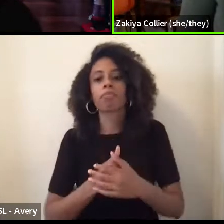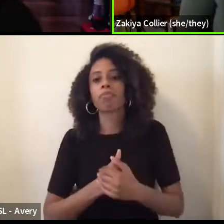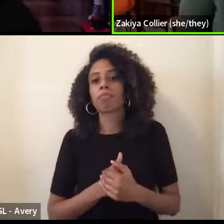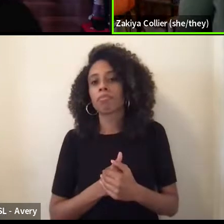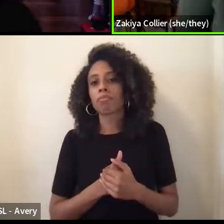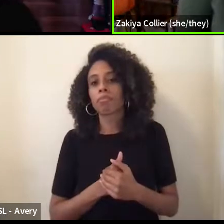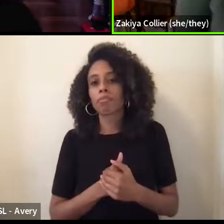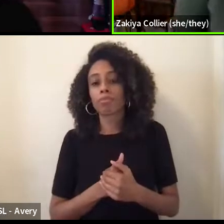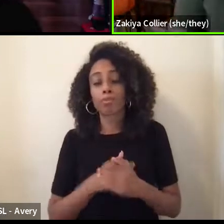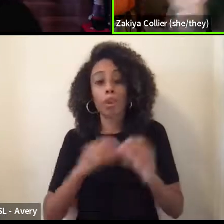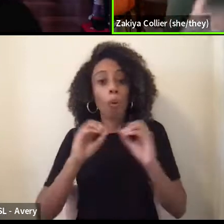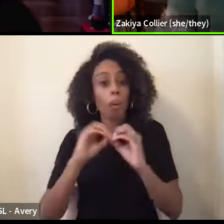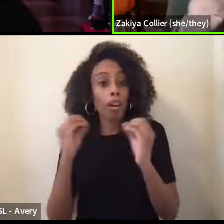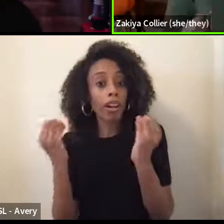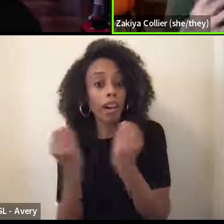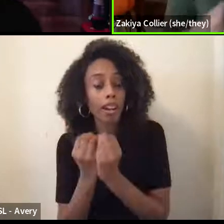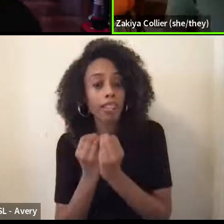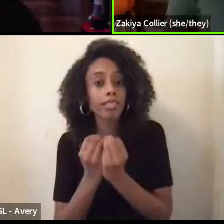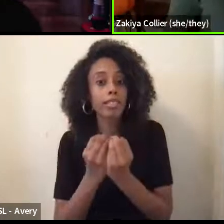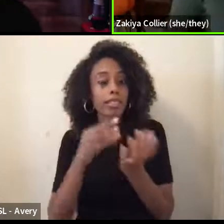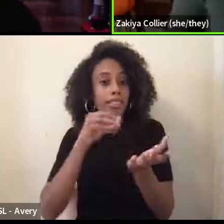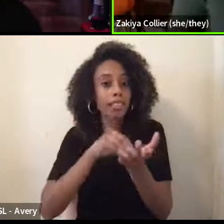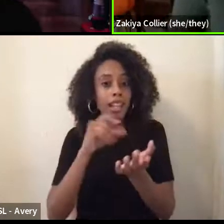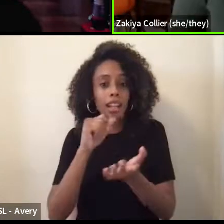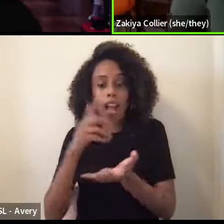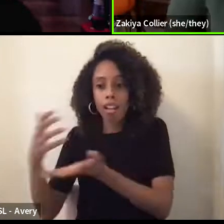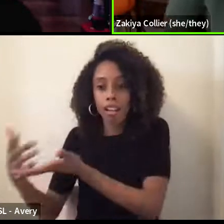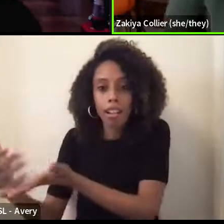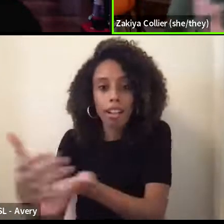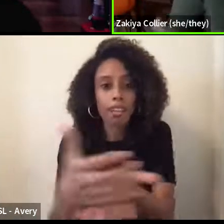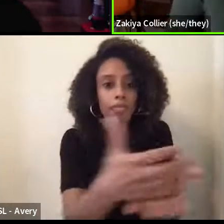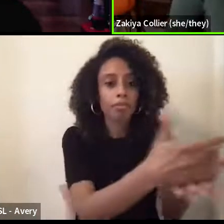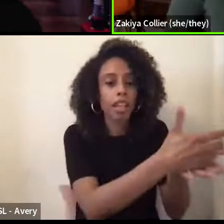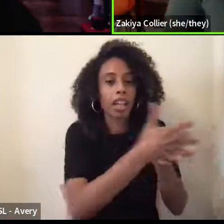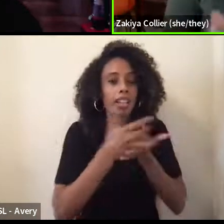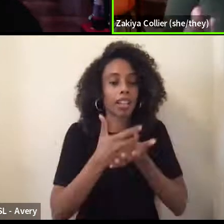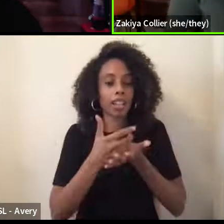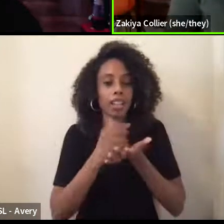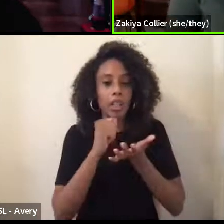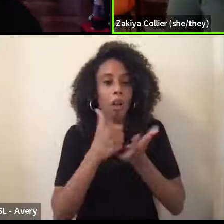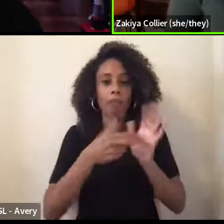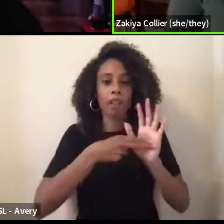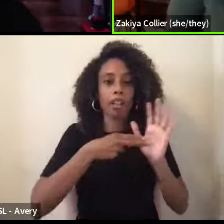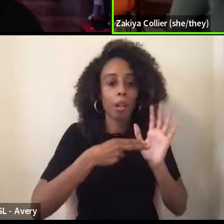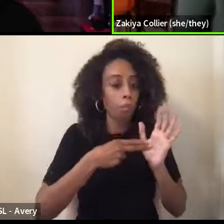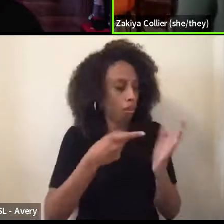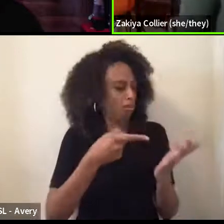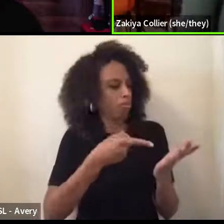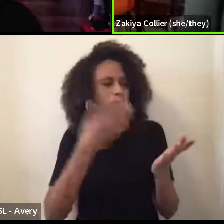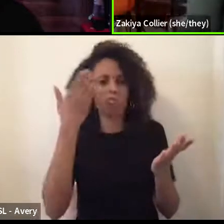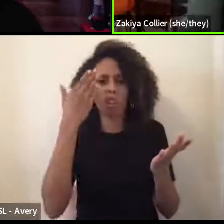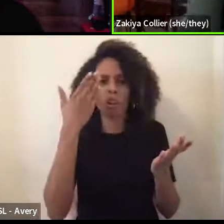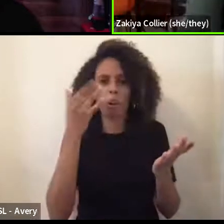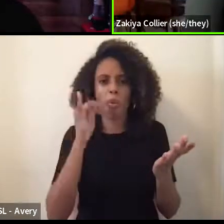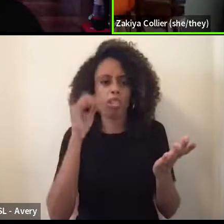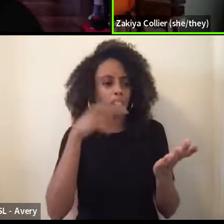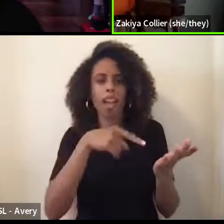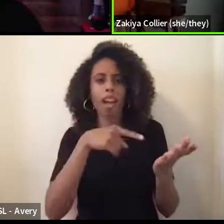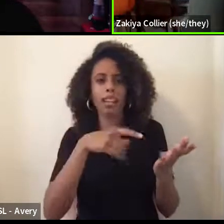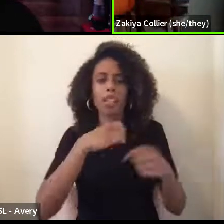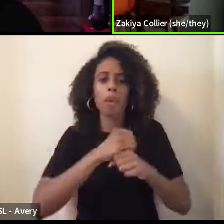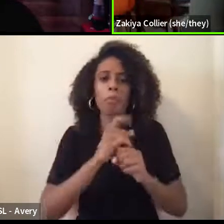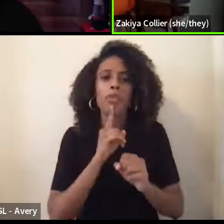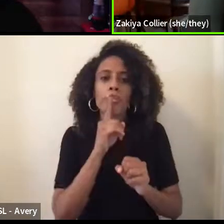and organizing it. So just not collecting it and then like no labels, you don't know what it is. So making sure the label